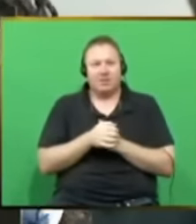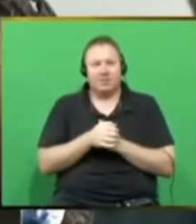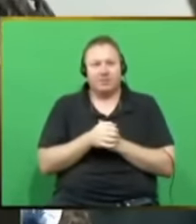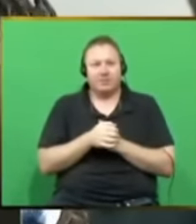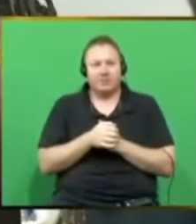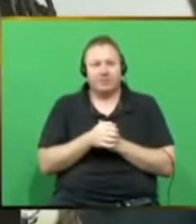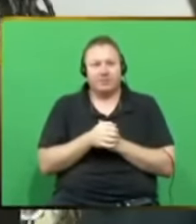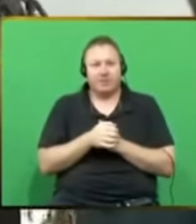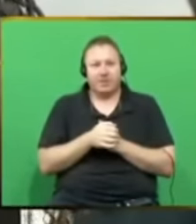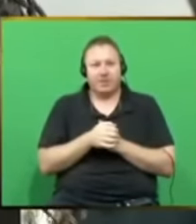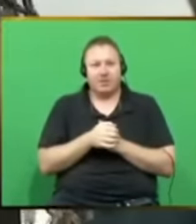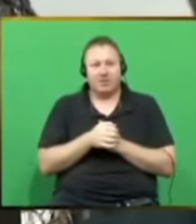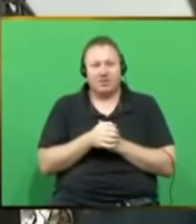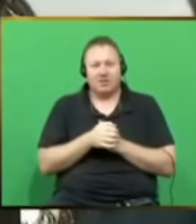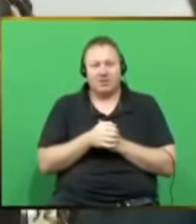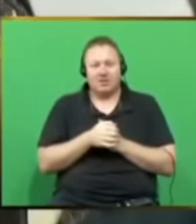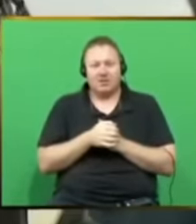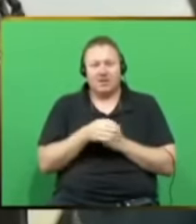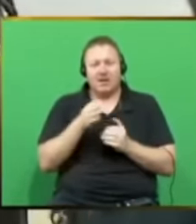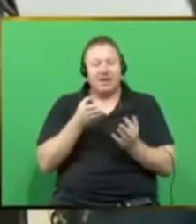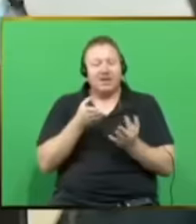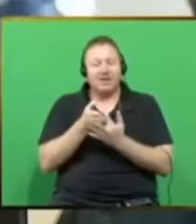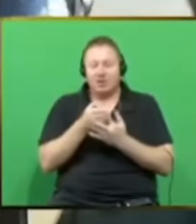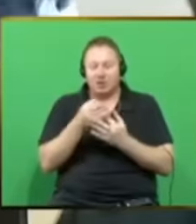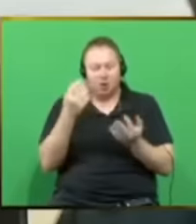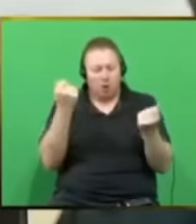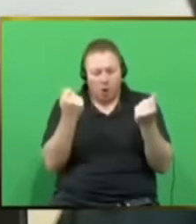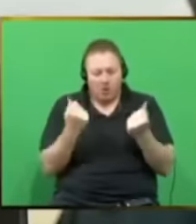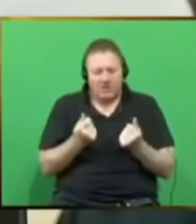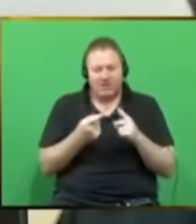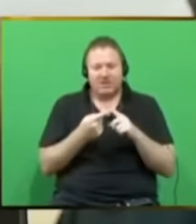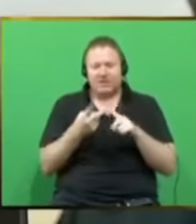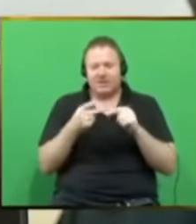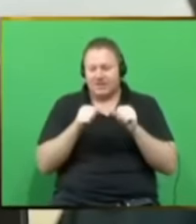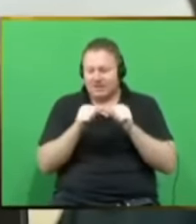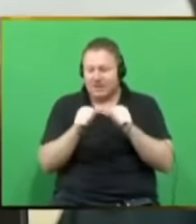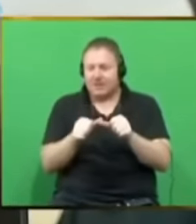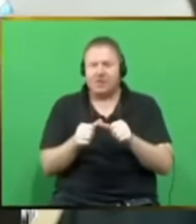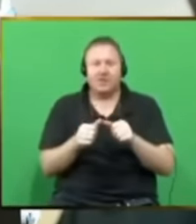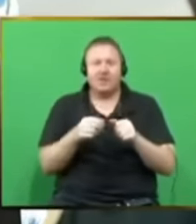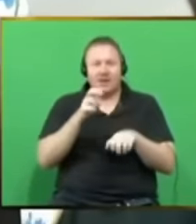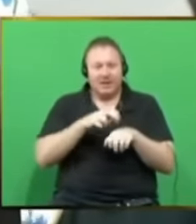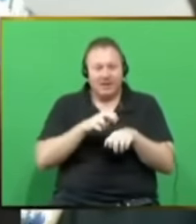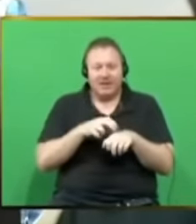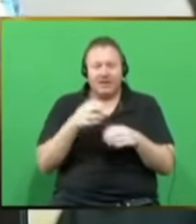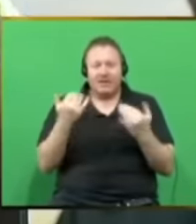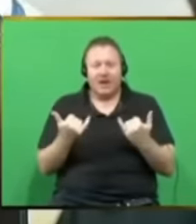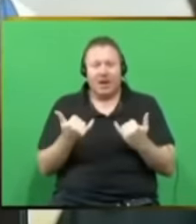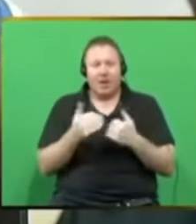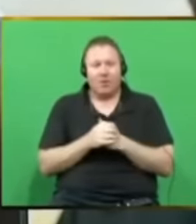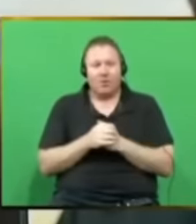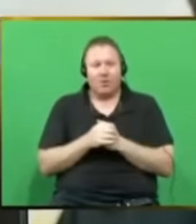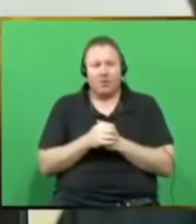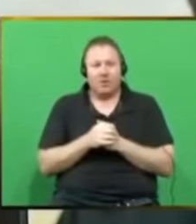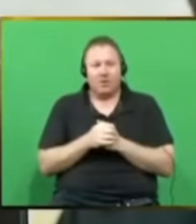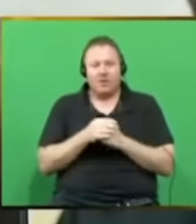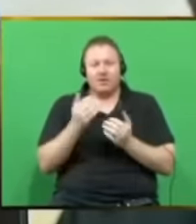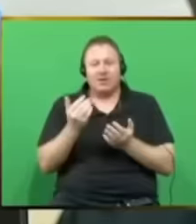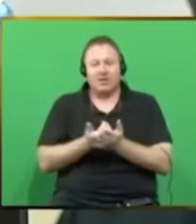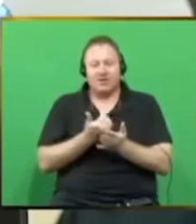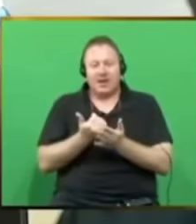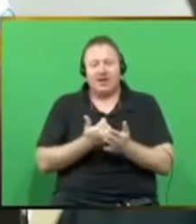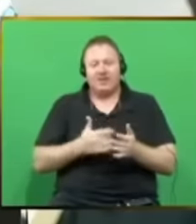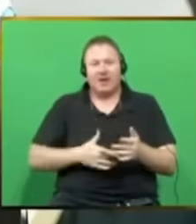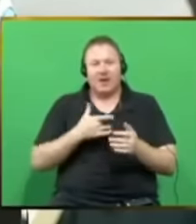interventions are fully costed. They are sustainable. They are needed and they are urgent. They will save lives.